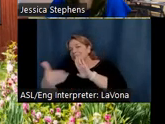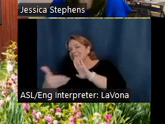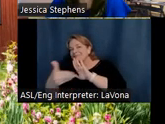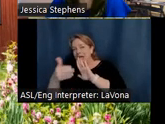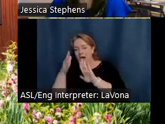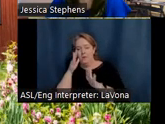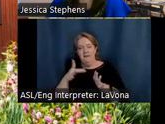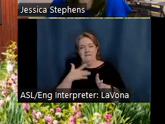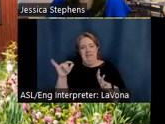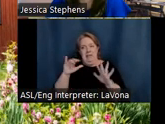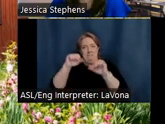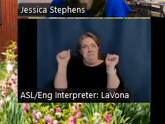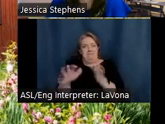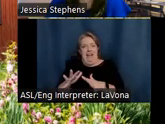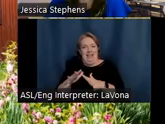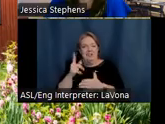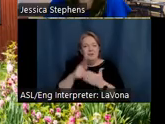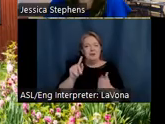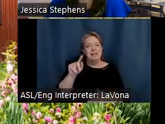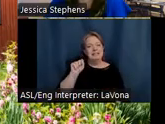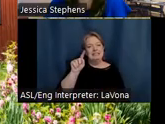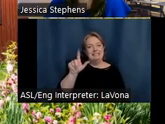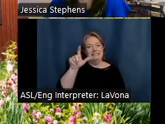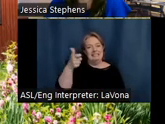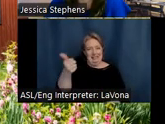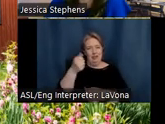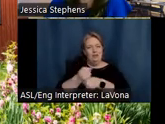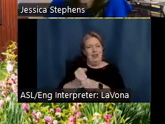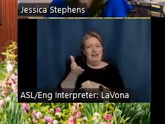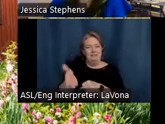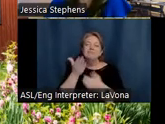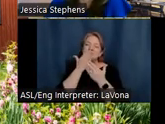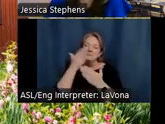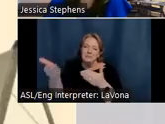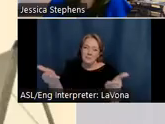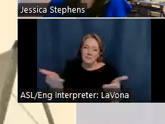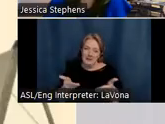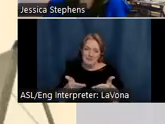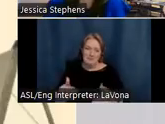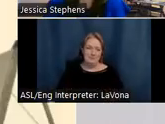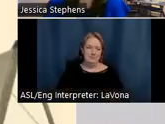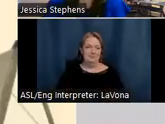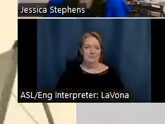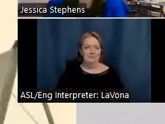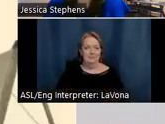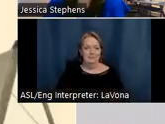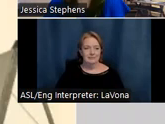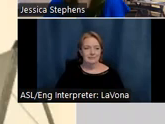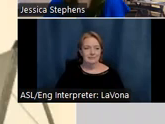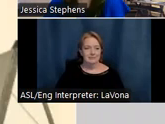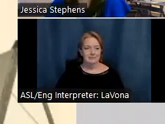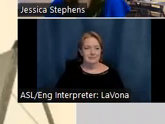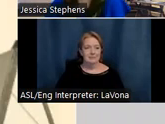magic about what else Steele created here. Welcome. Jessica you both for the warm